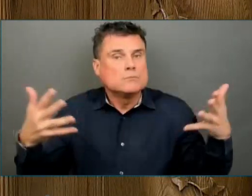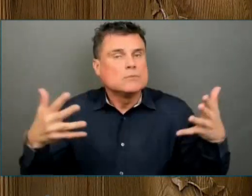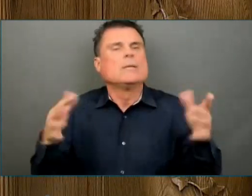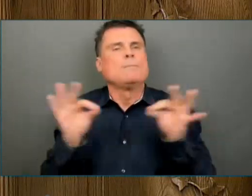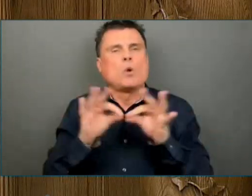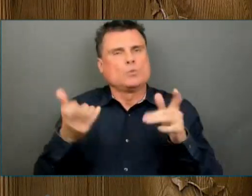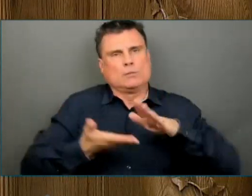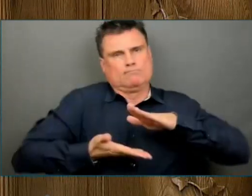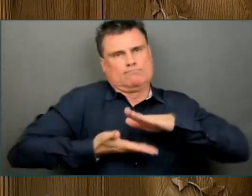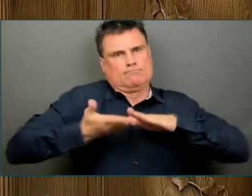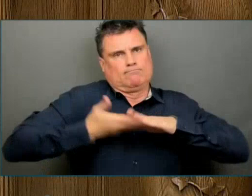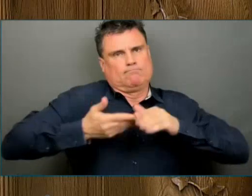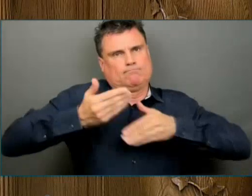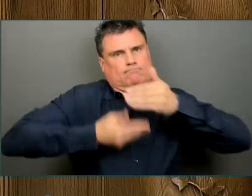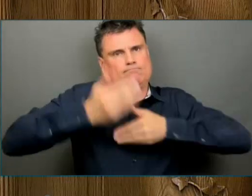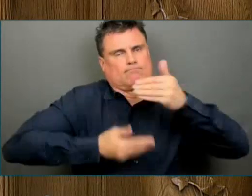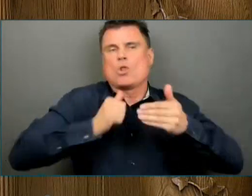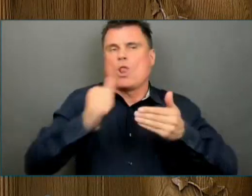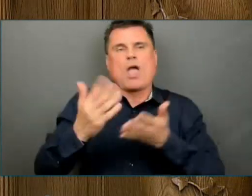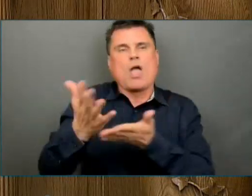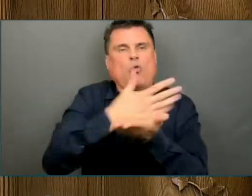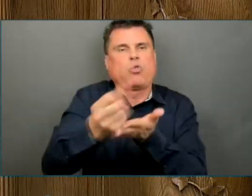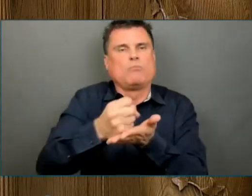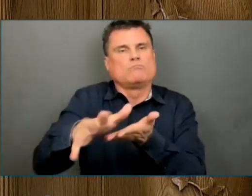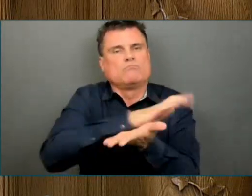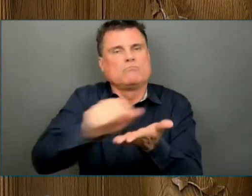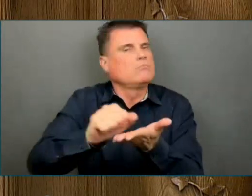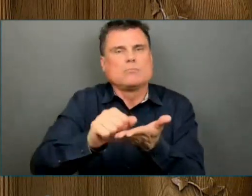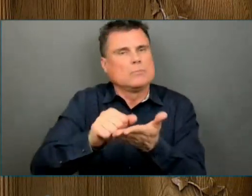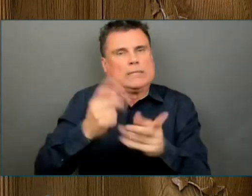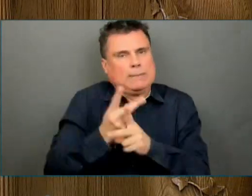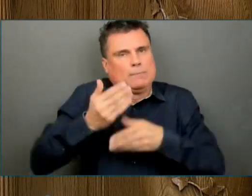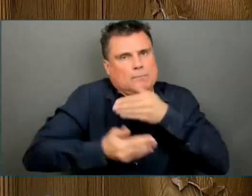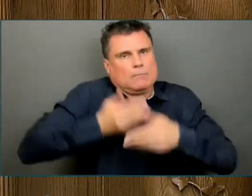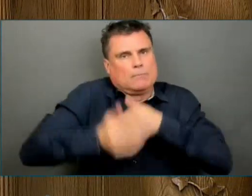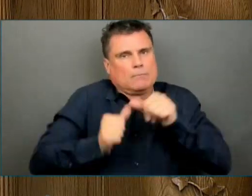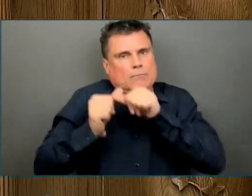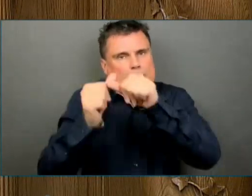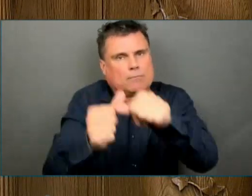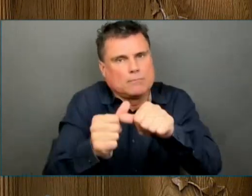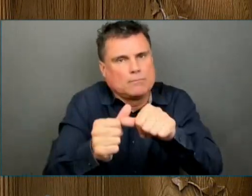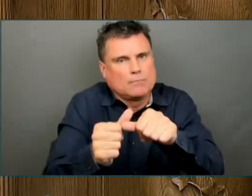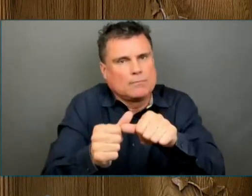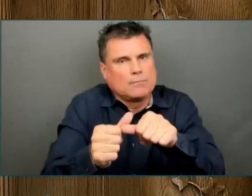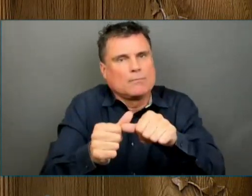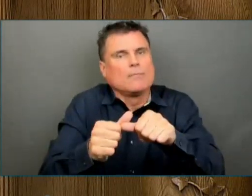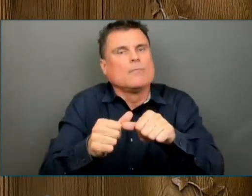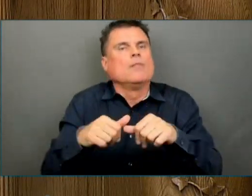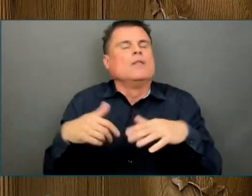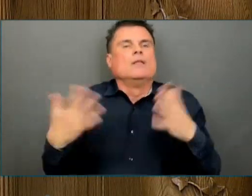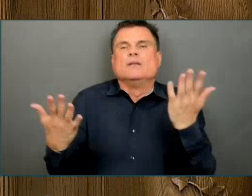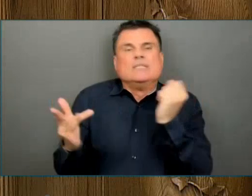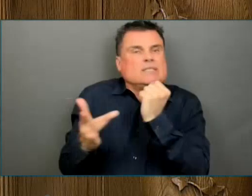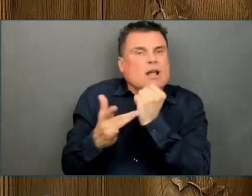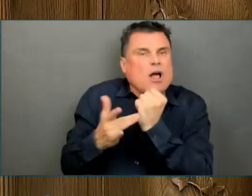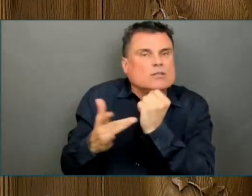agricultural, food processing and seafood sectors to benefit from the use of innovation and technology.